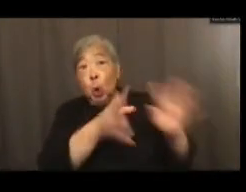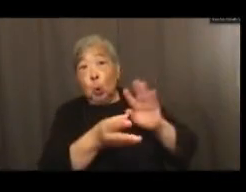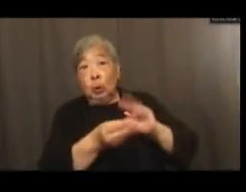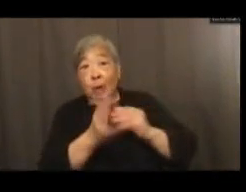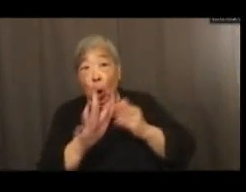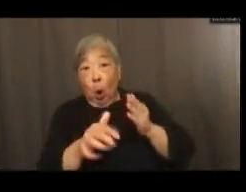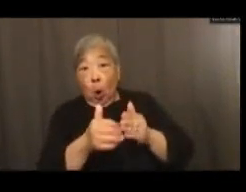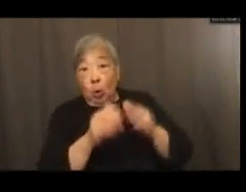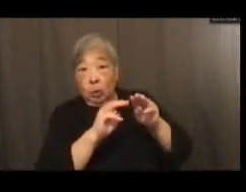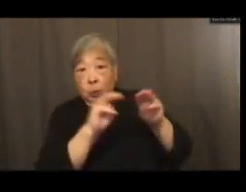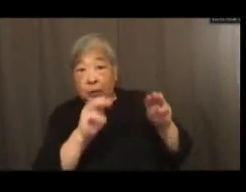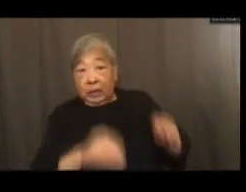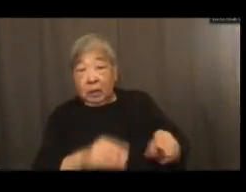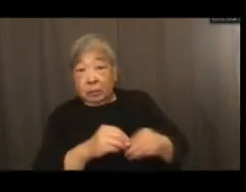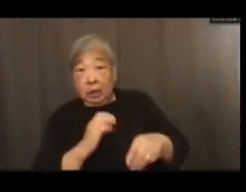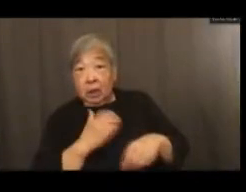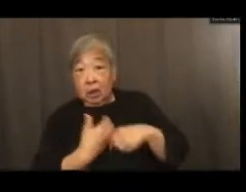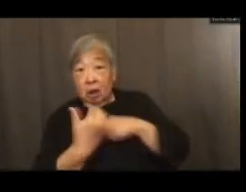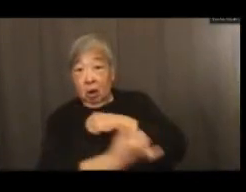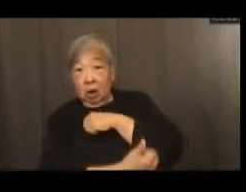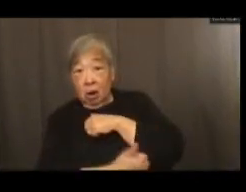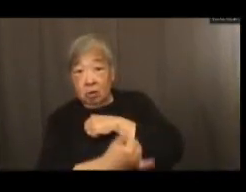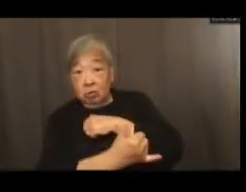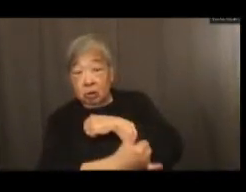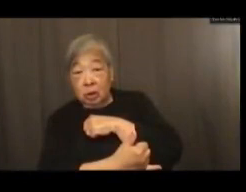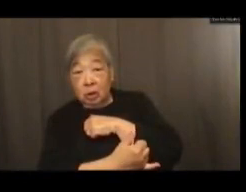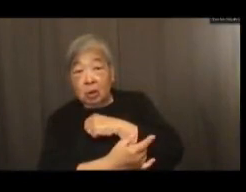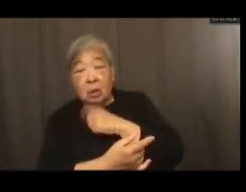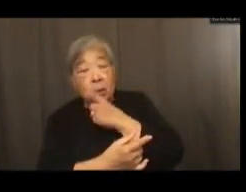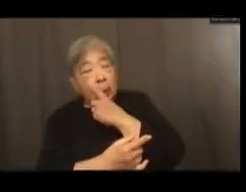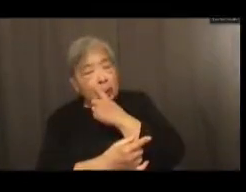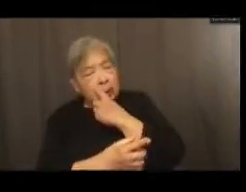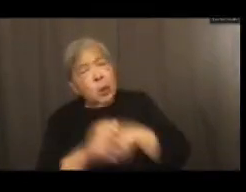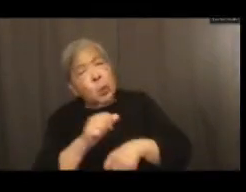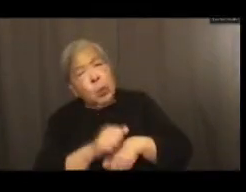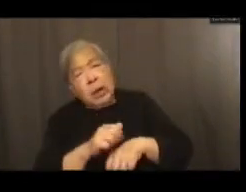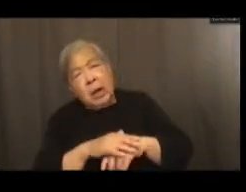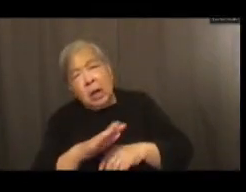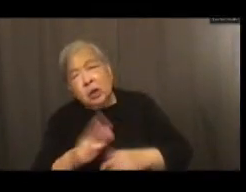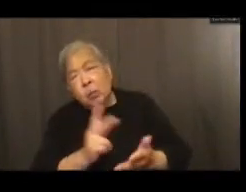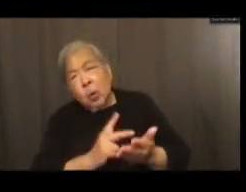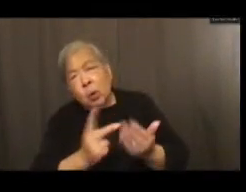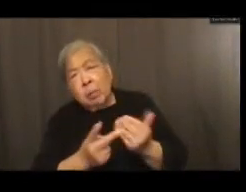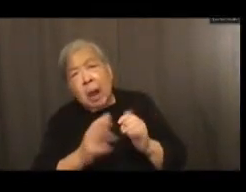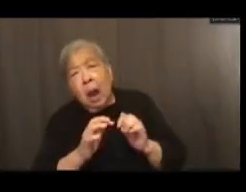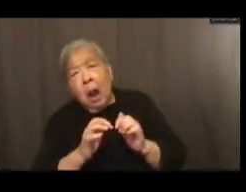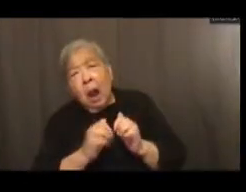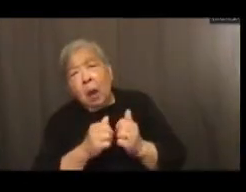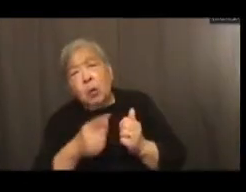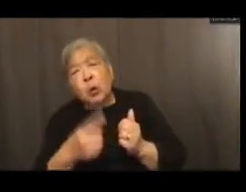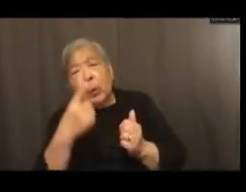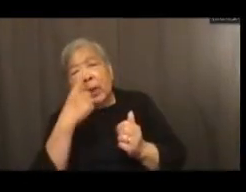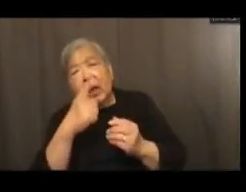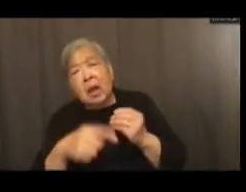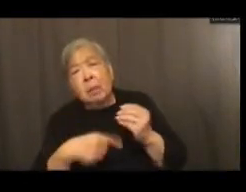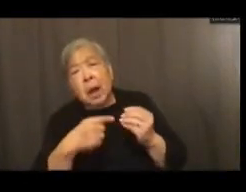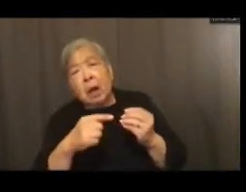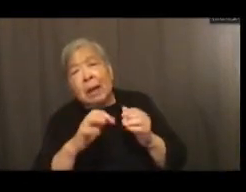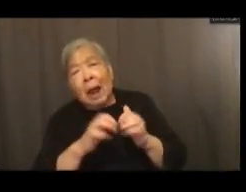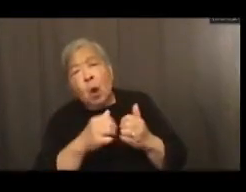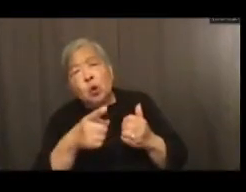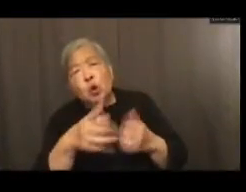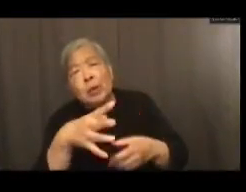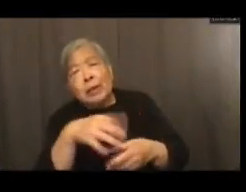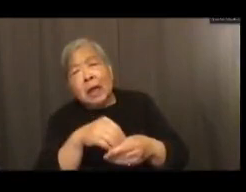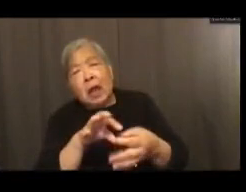out there in our country. So in working on your initiative, how are you thinking about engaging with